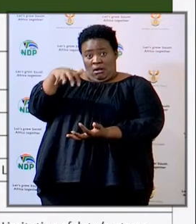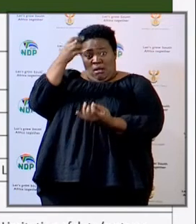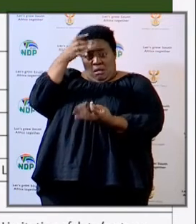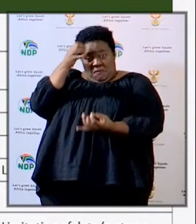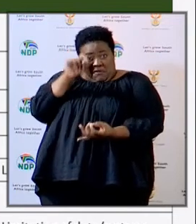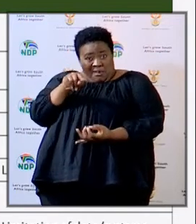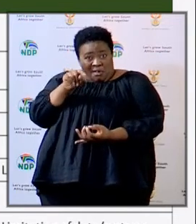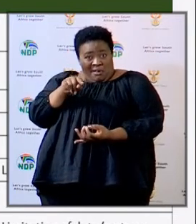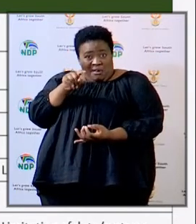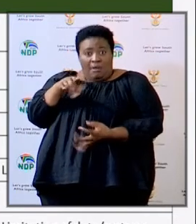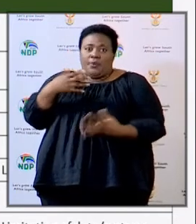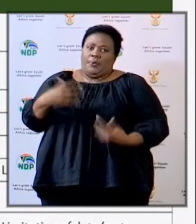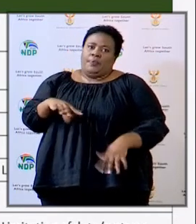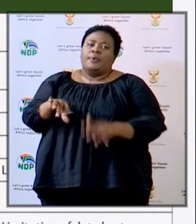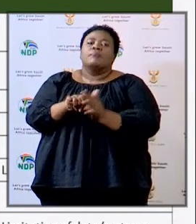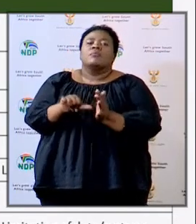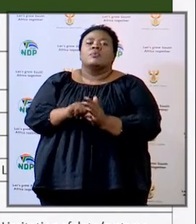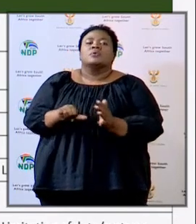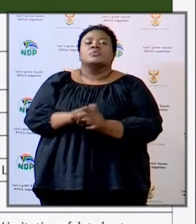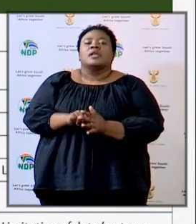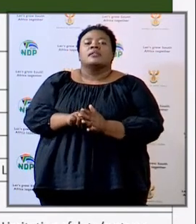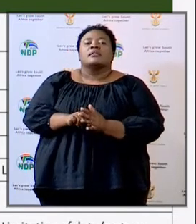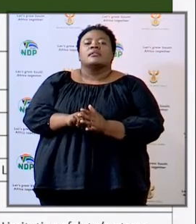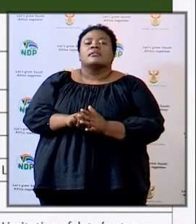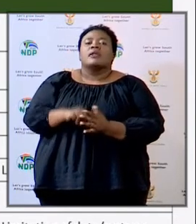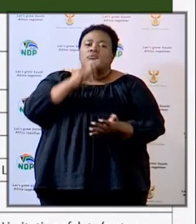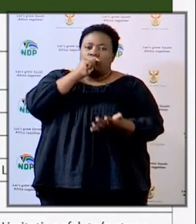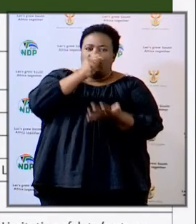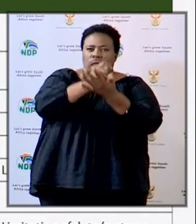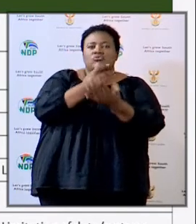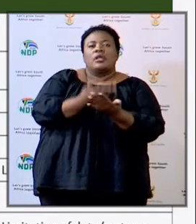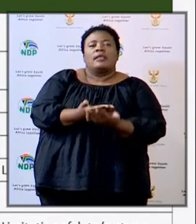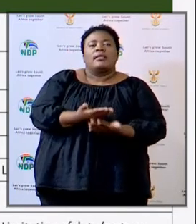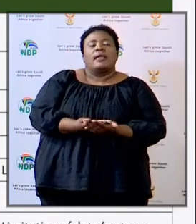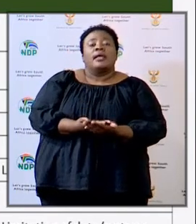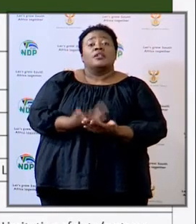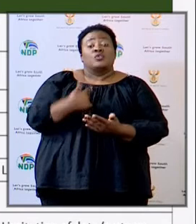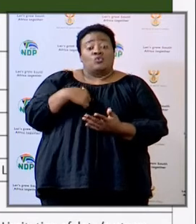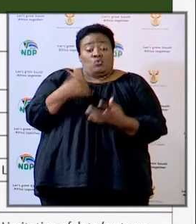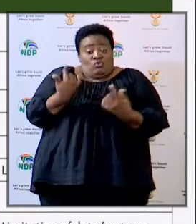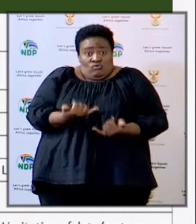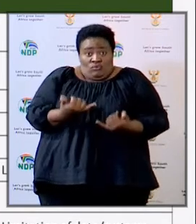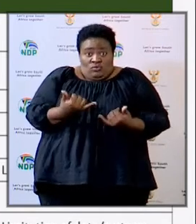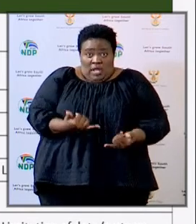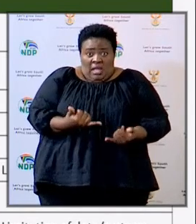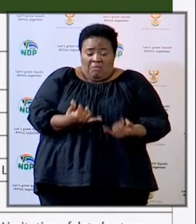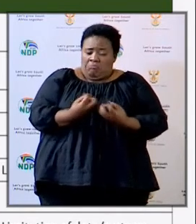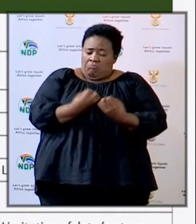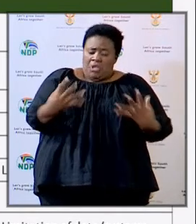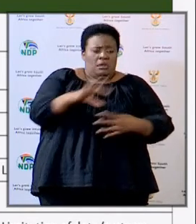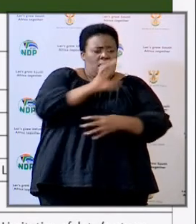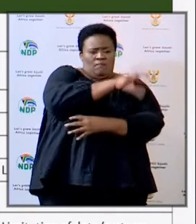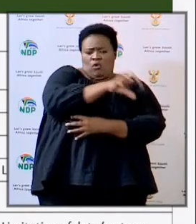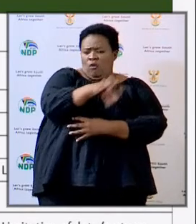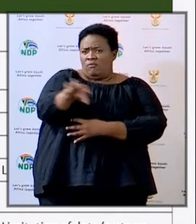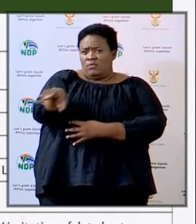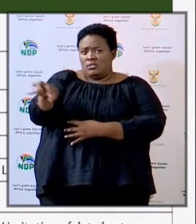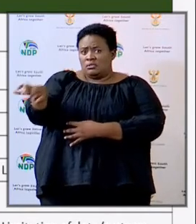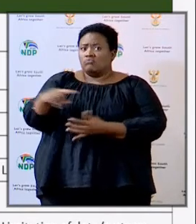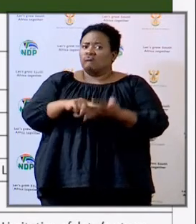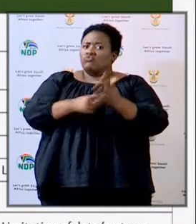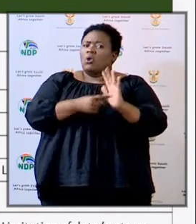that verifiable data, today, we have majority of the provinces that demonstrate,